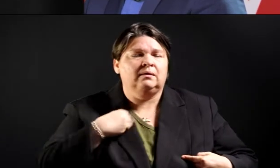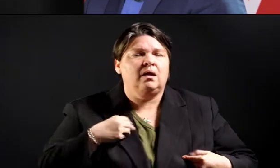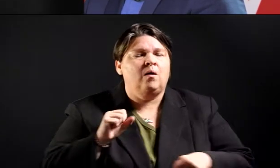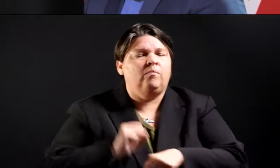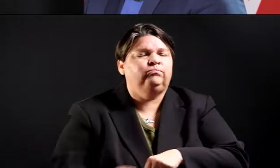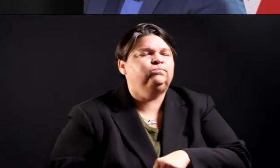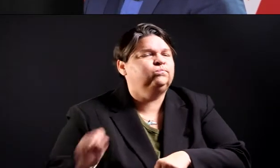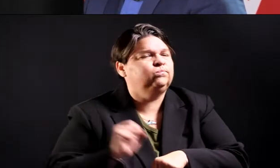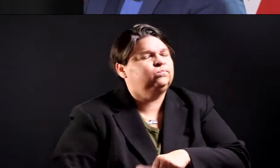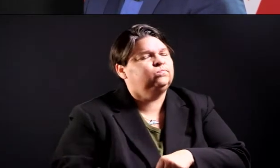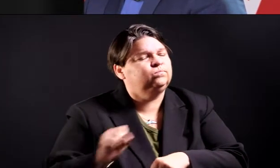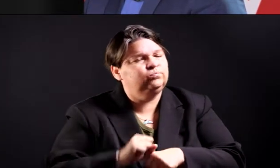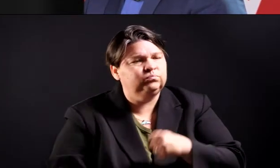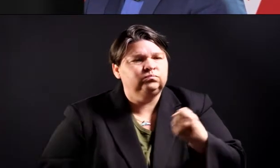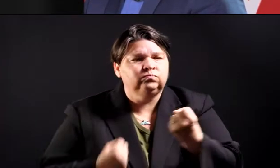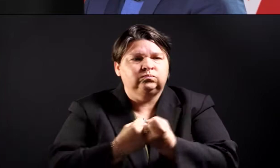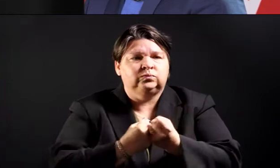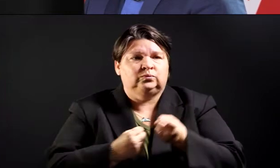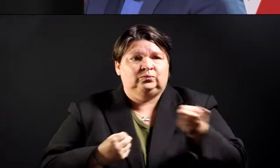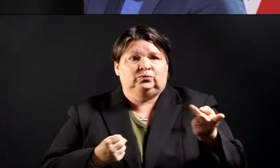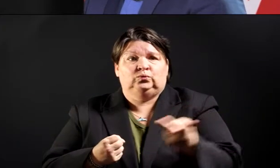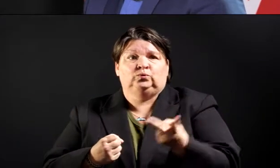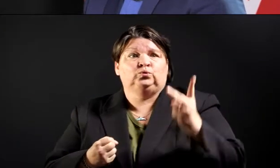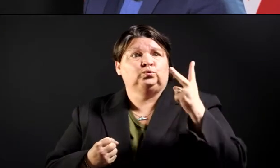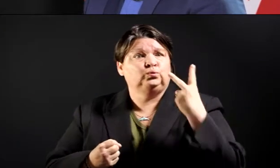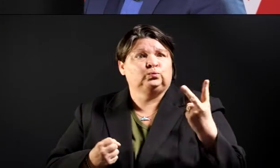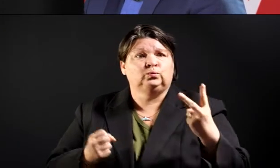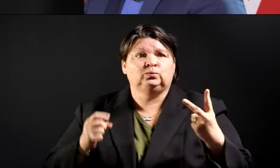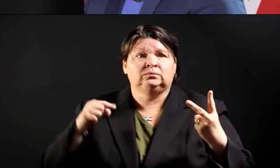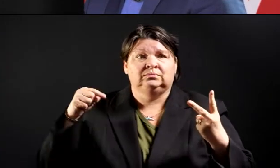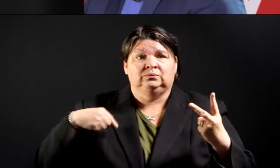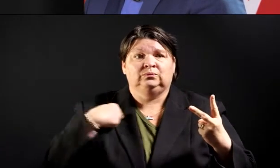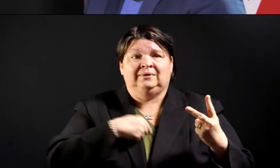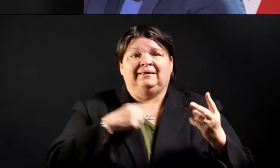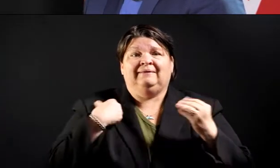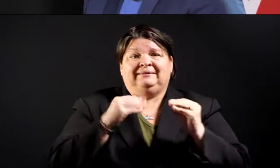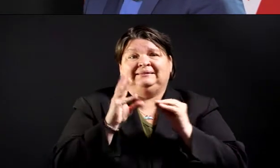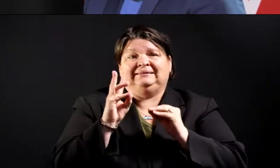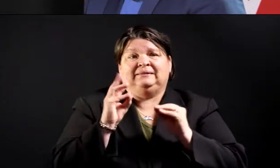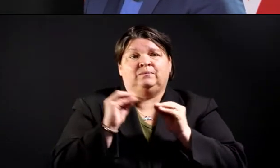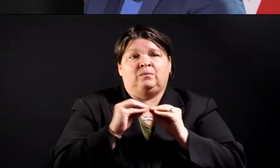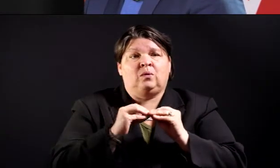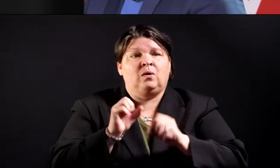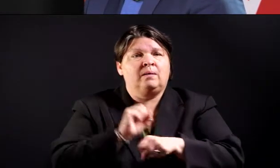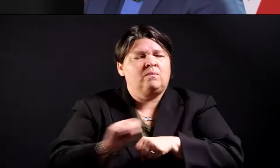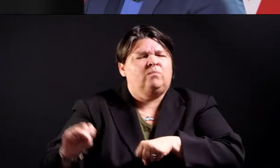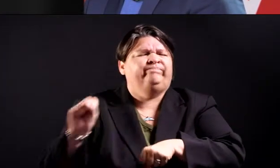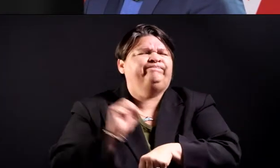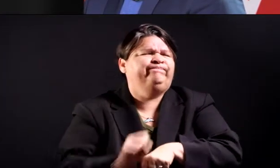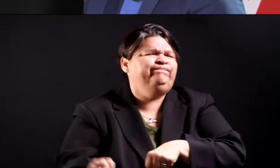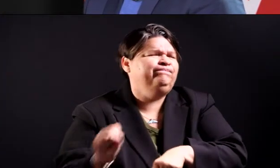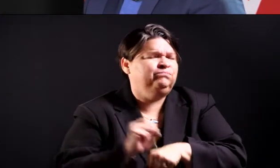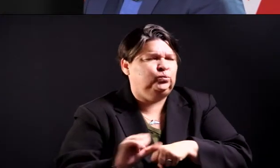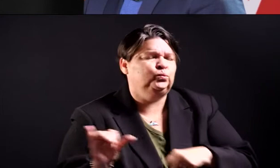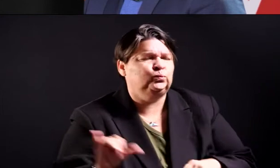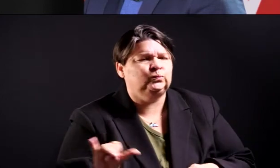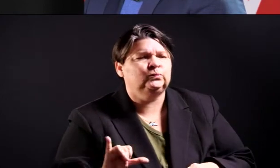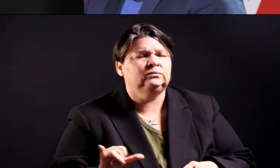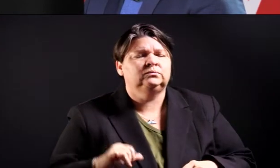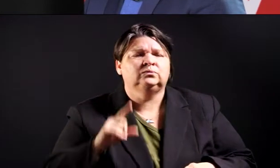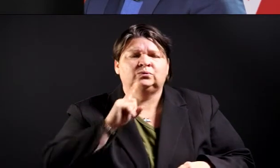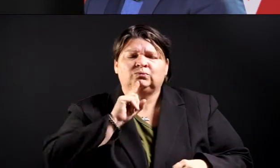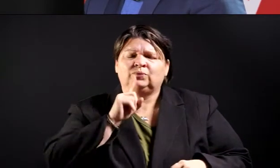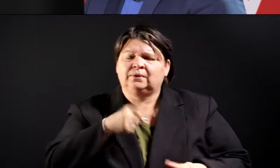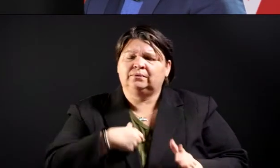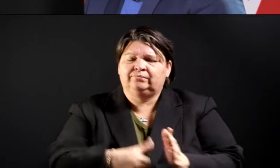Kelly and Carlos are just two. There are six more who are out there working hard, too, and I'm always impressed with what our council members are